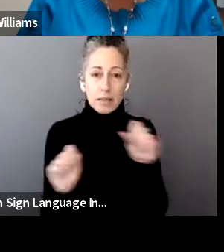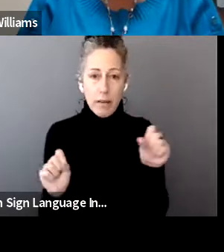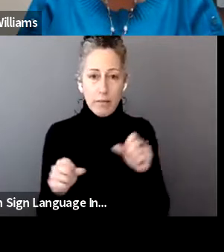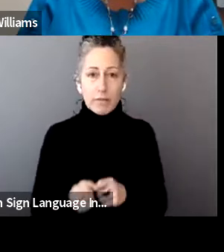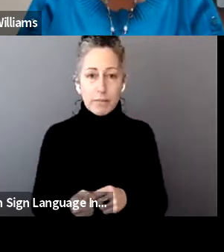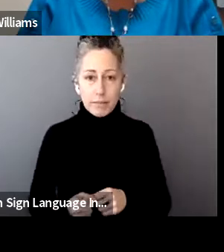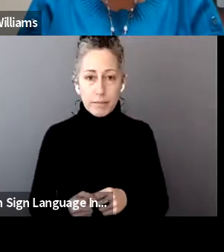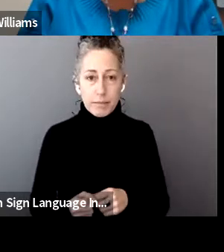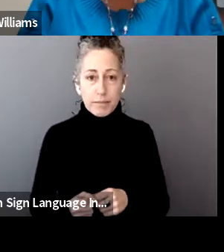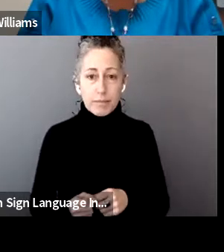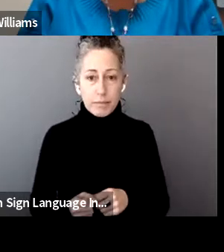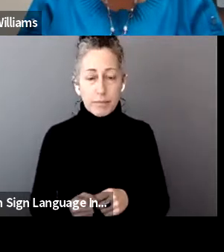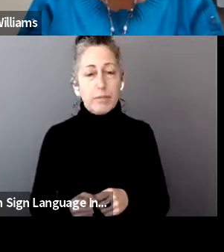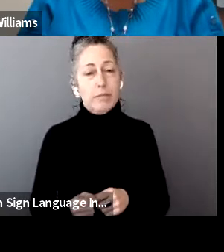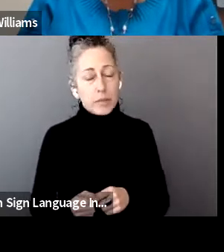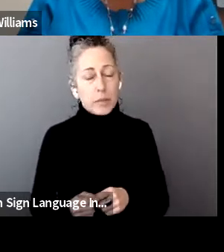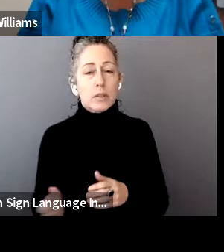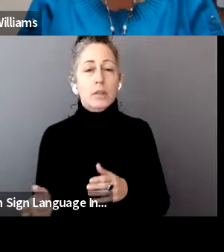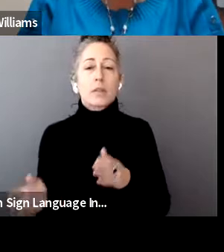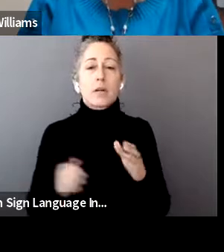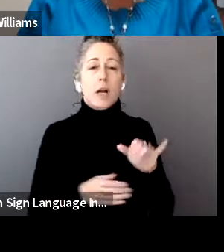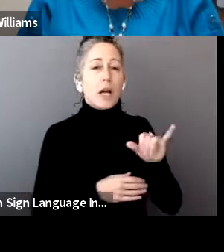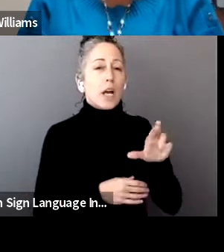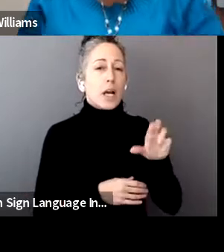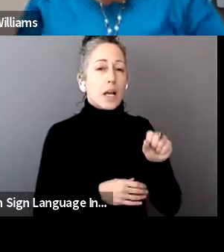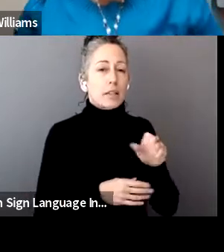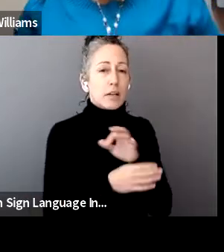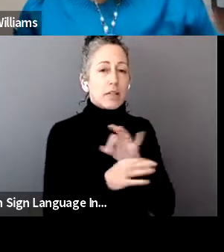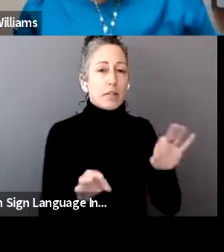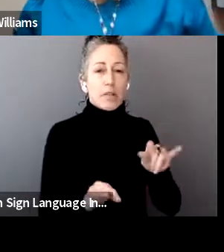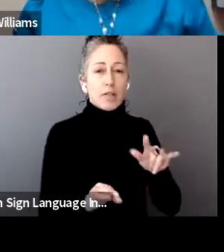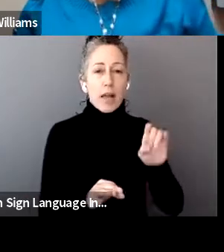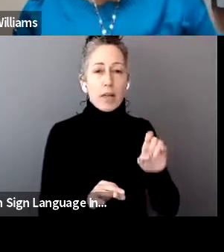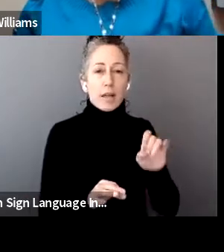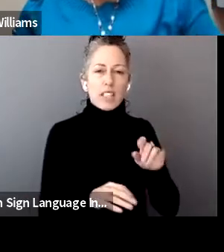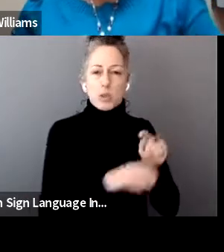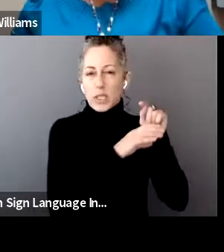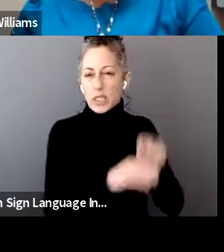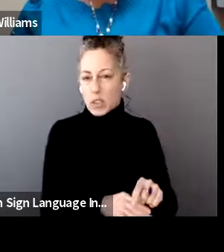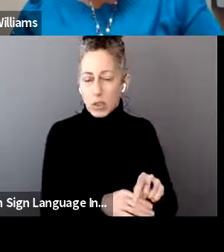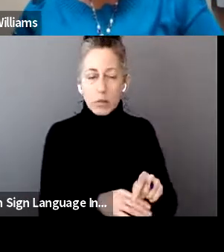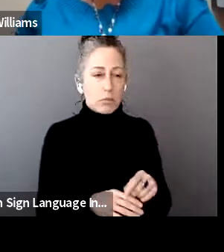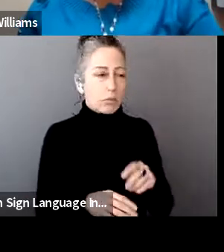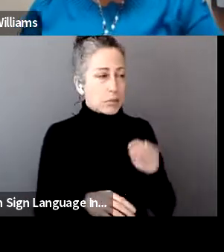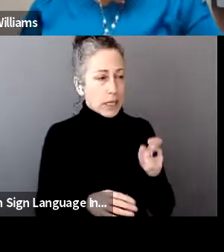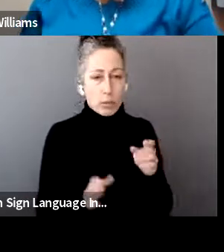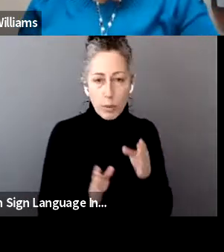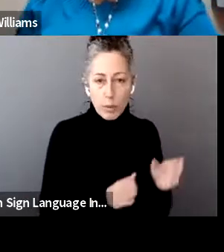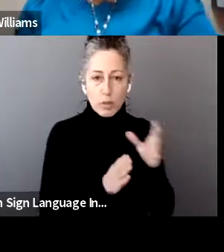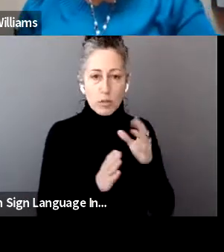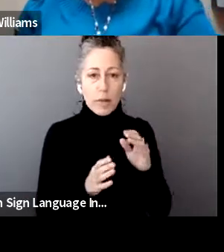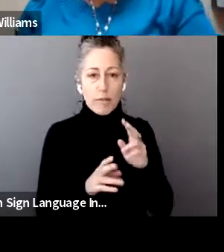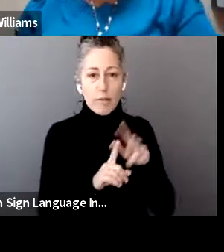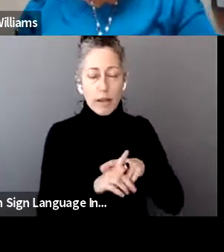Traditional IRS free file provides a free file online tax preparation and filing options. And that's a